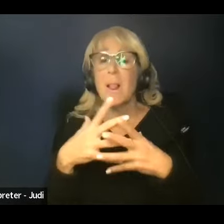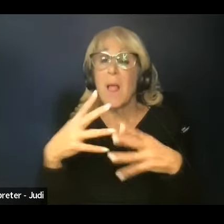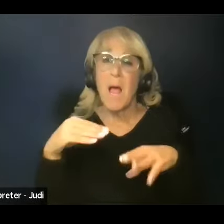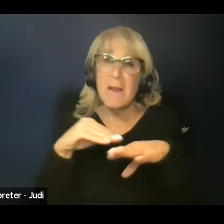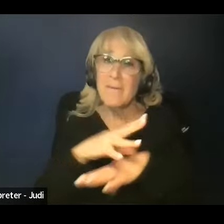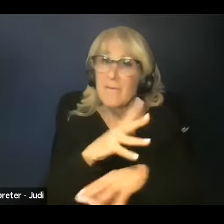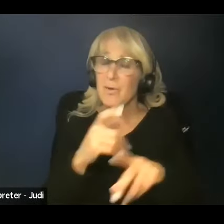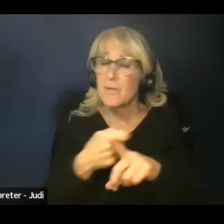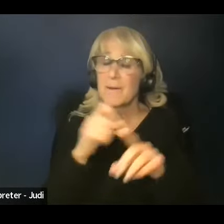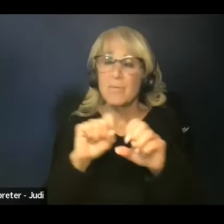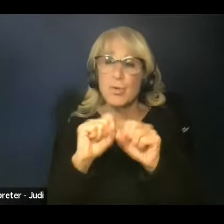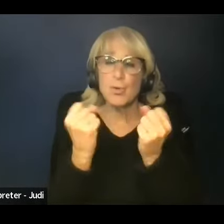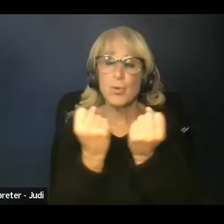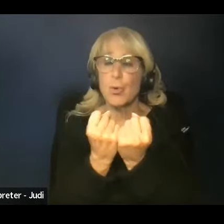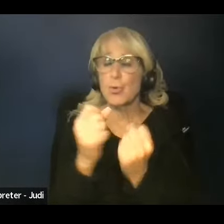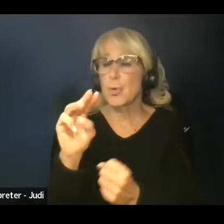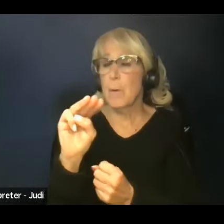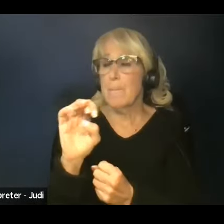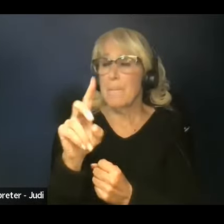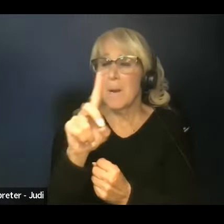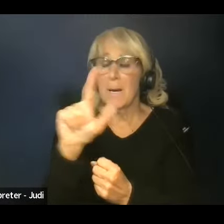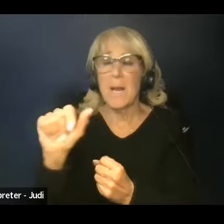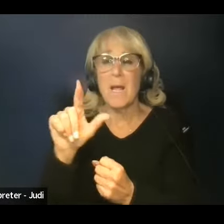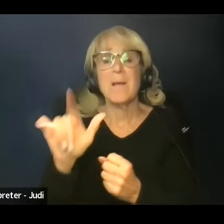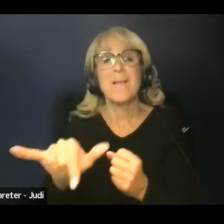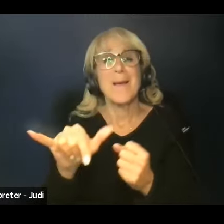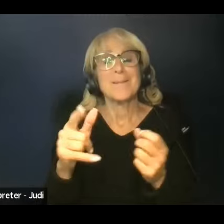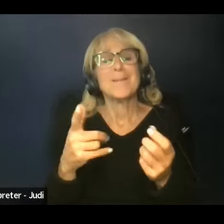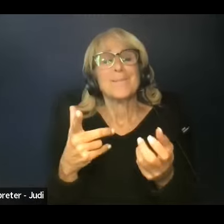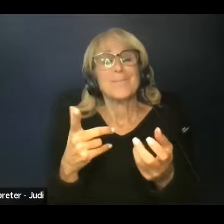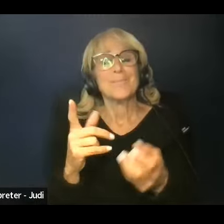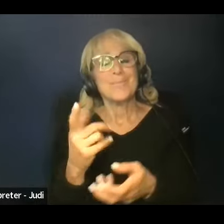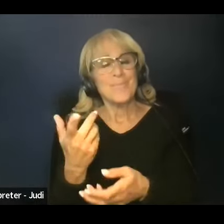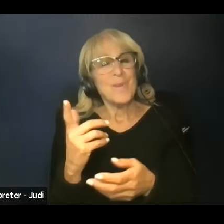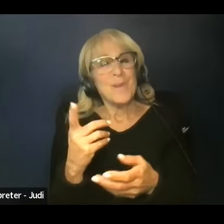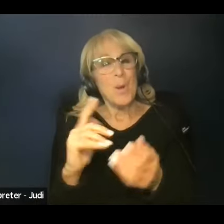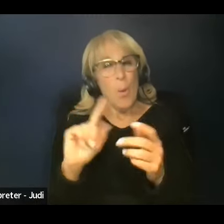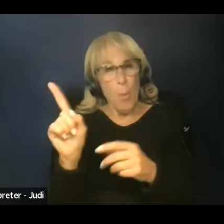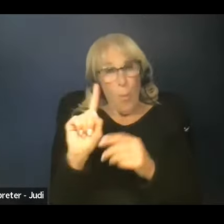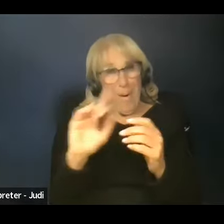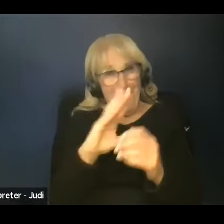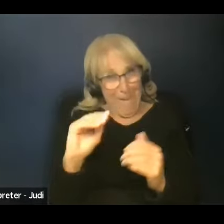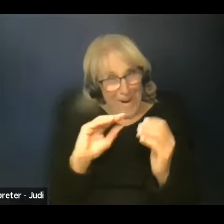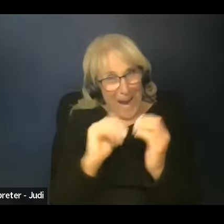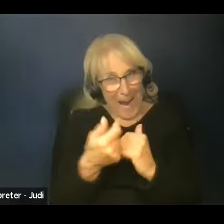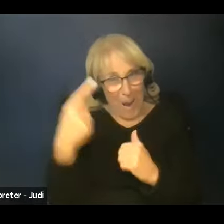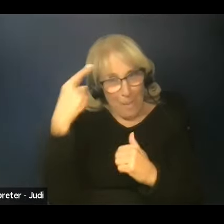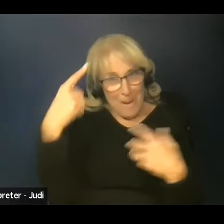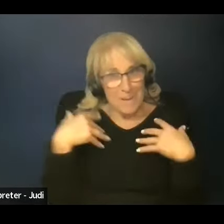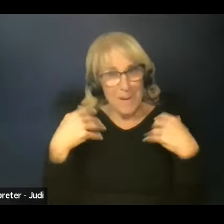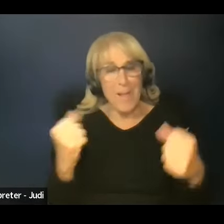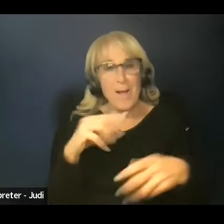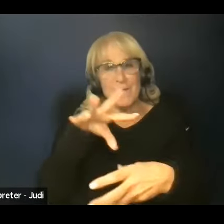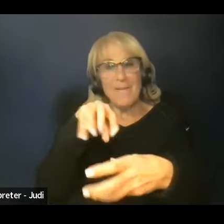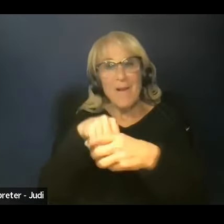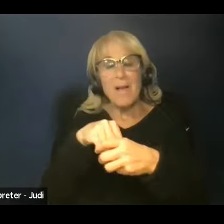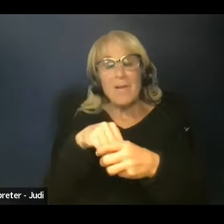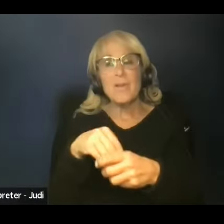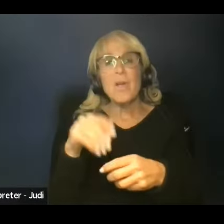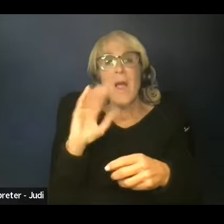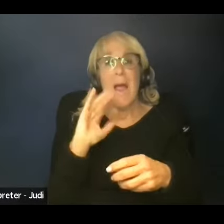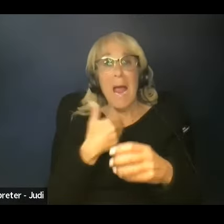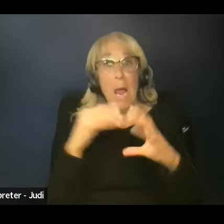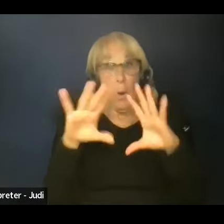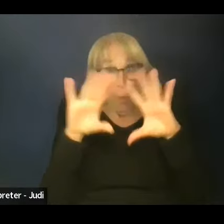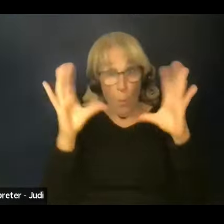social media, and this is where the mental health comes involved because we are in a world, a